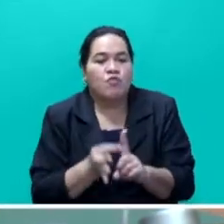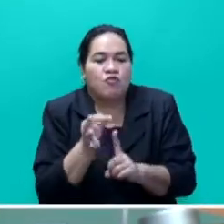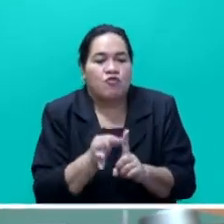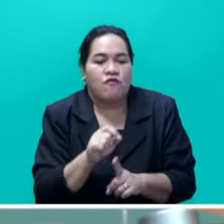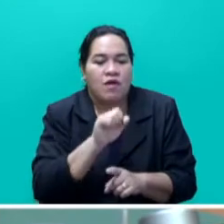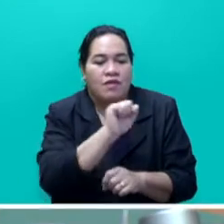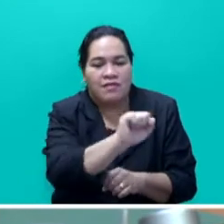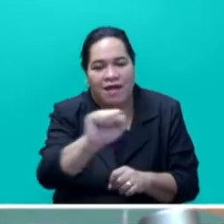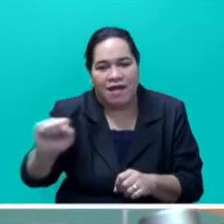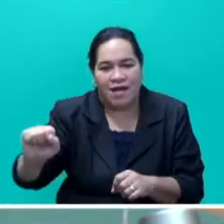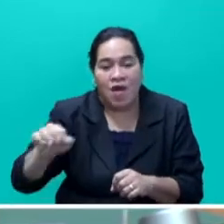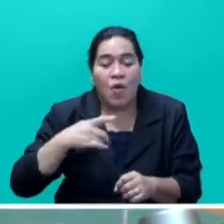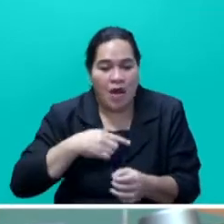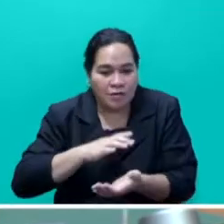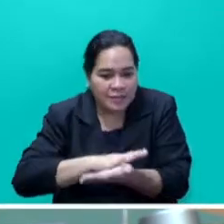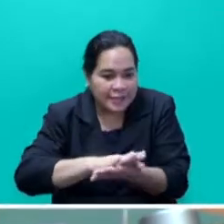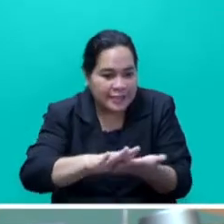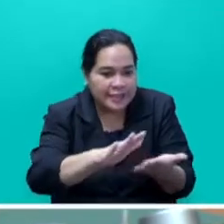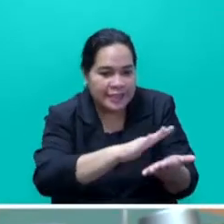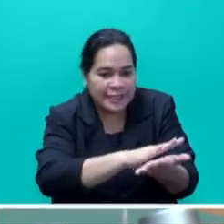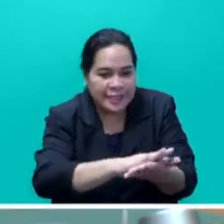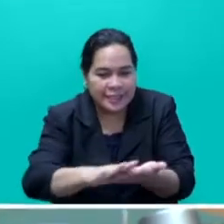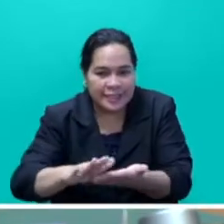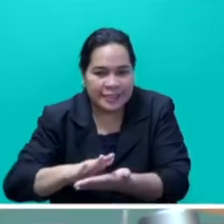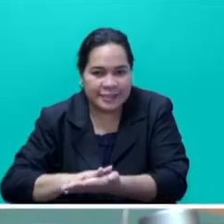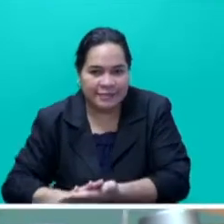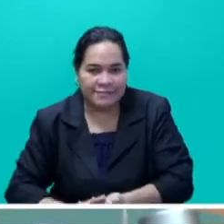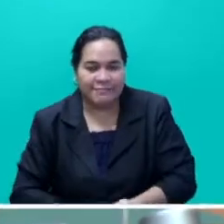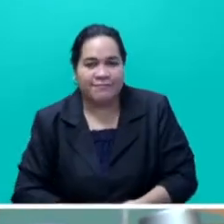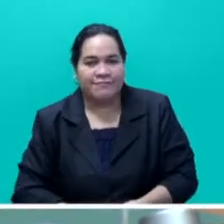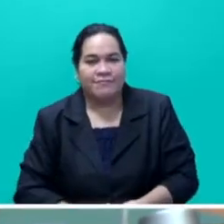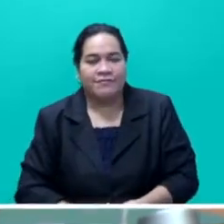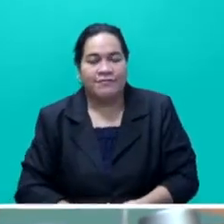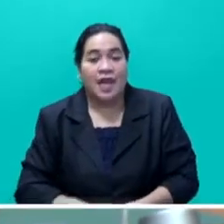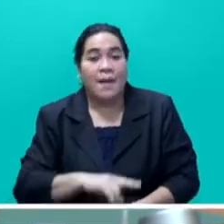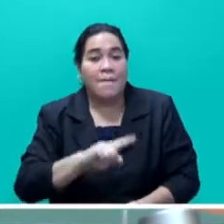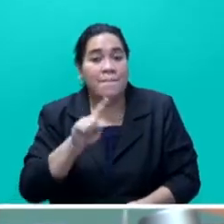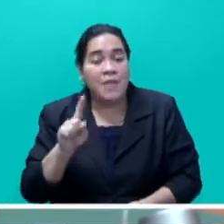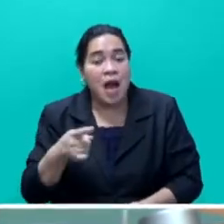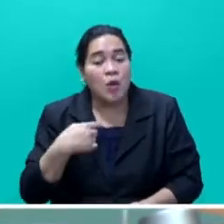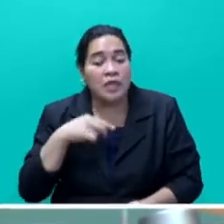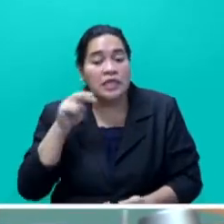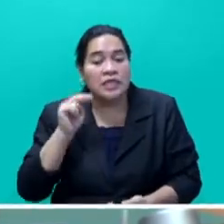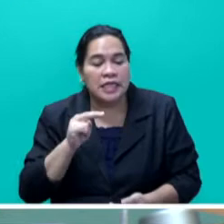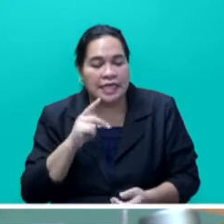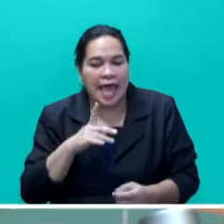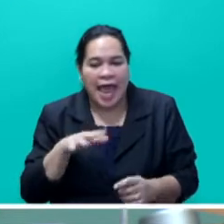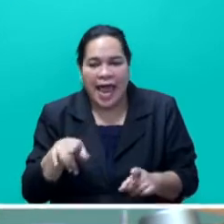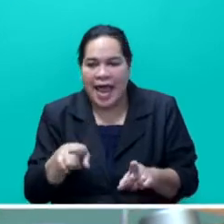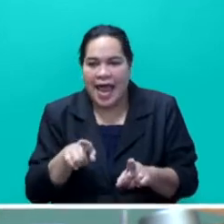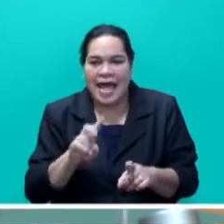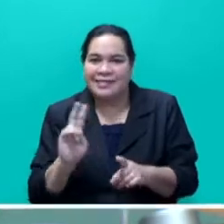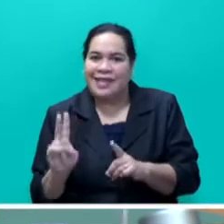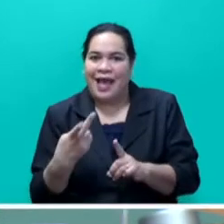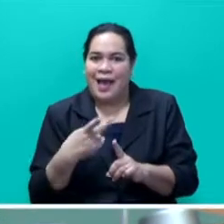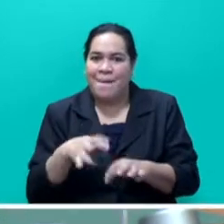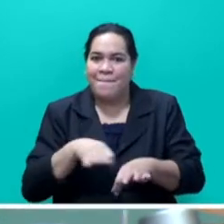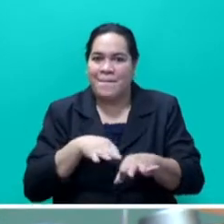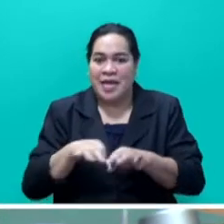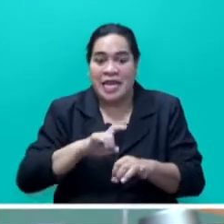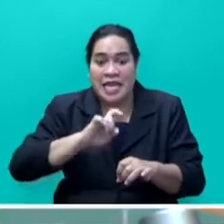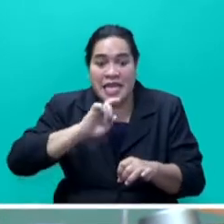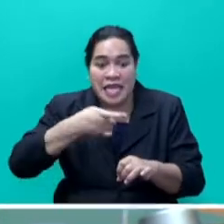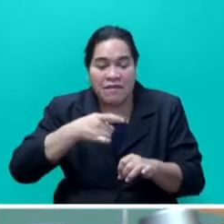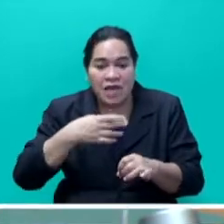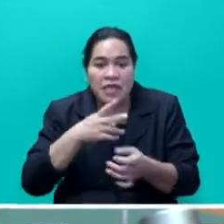at the same time cleaning the farms of TB and brusolosis. However, Mr Speaker Sayer, we need to have a backup. Should there be a major outbreak